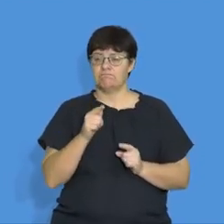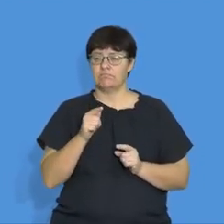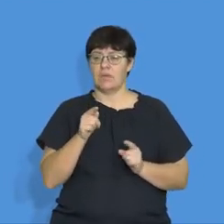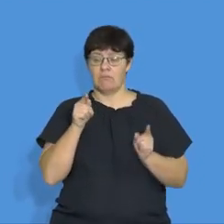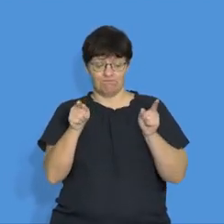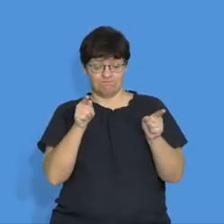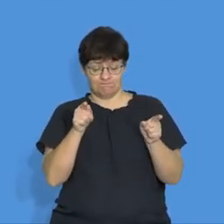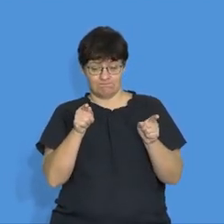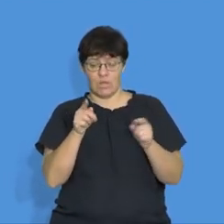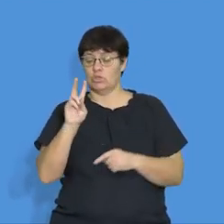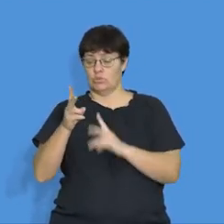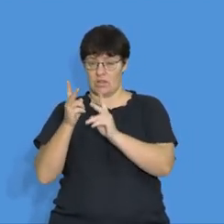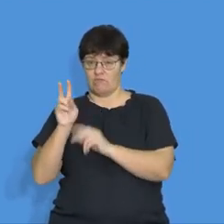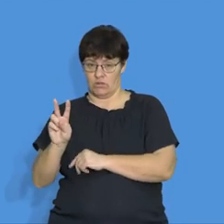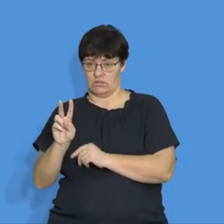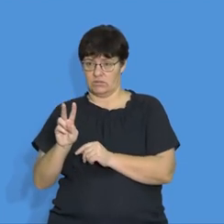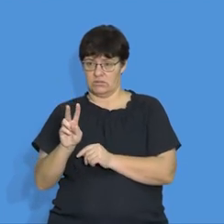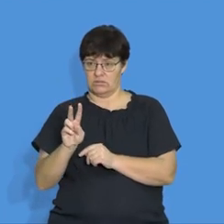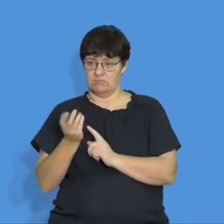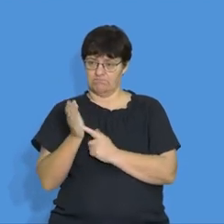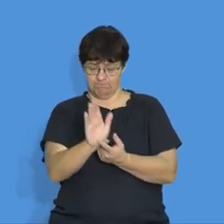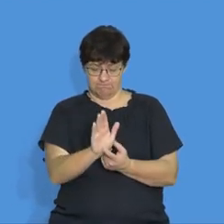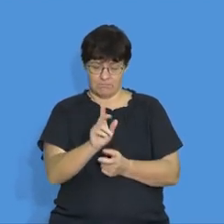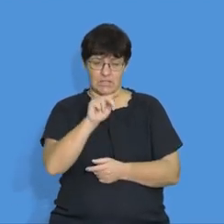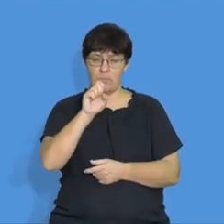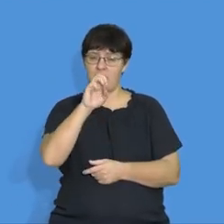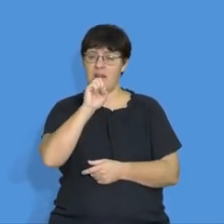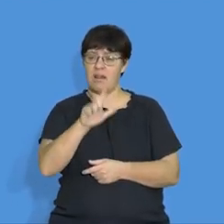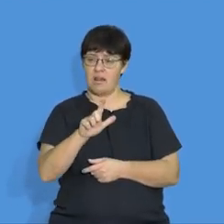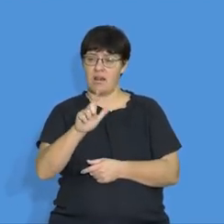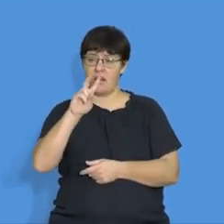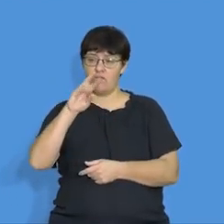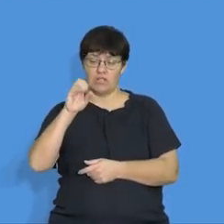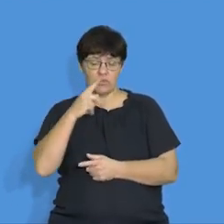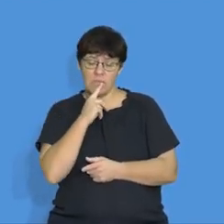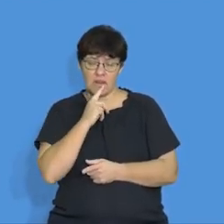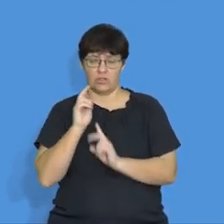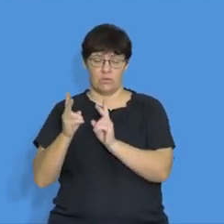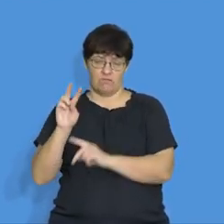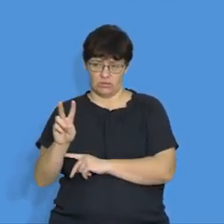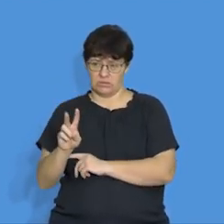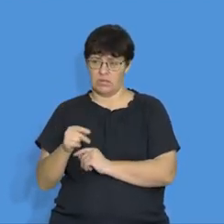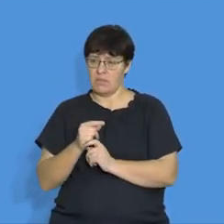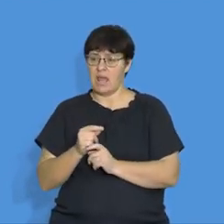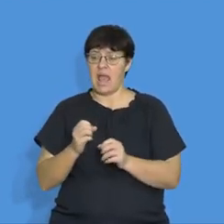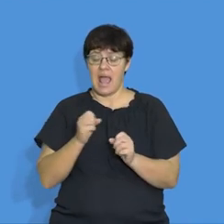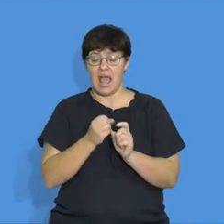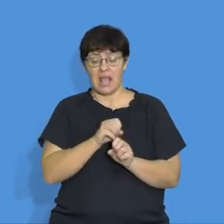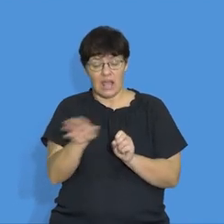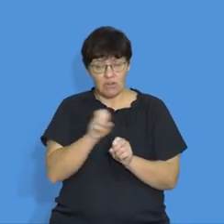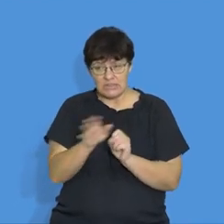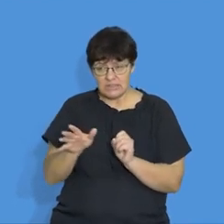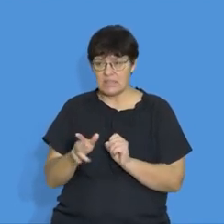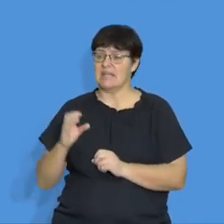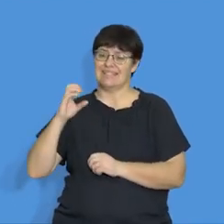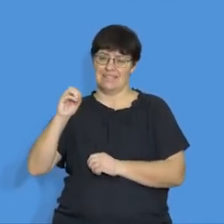is 12 volts. There is no current flowing, which means there's no work done in the circuit, then that's why we register a